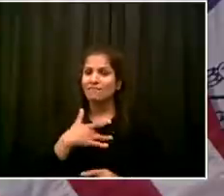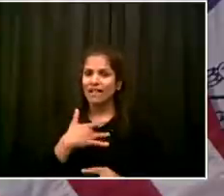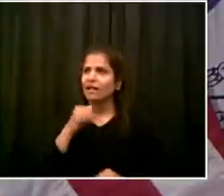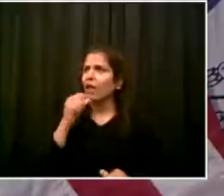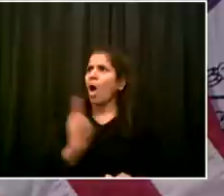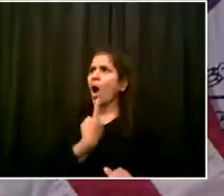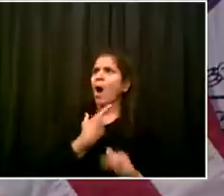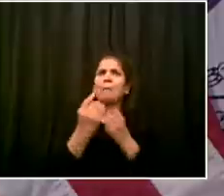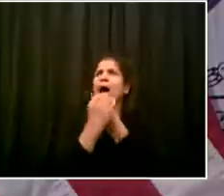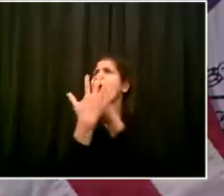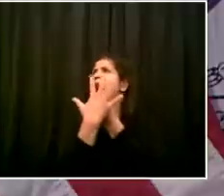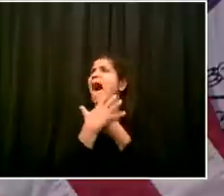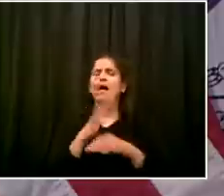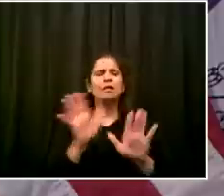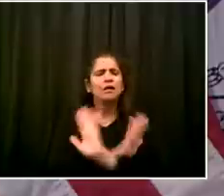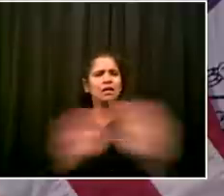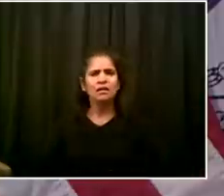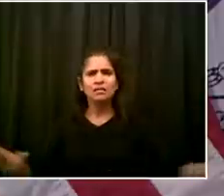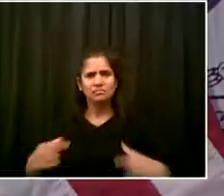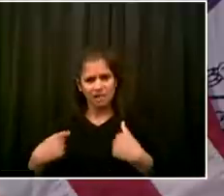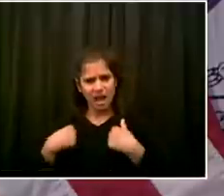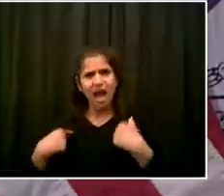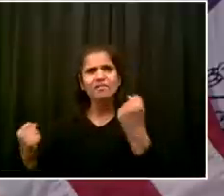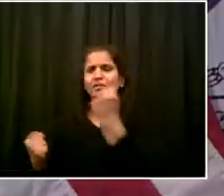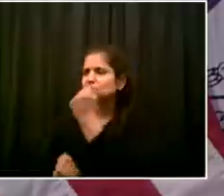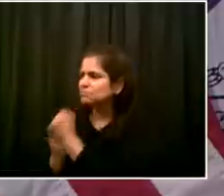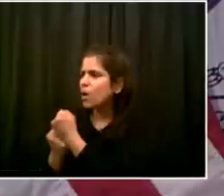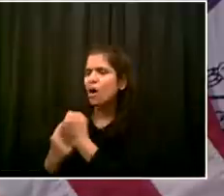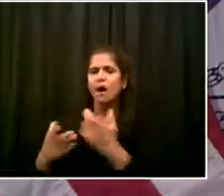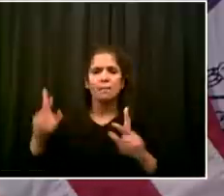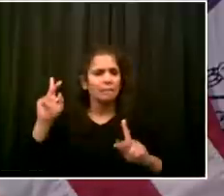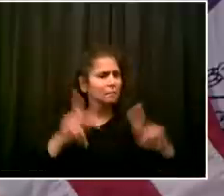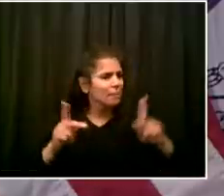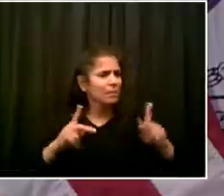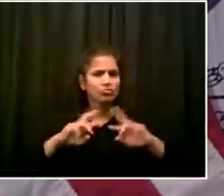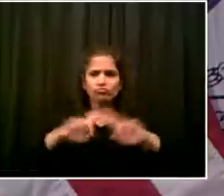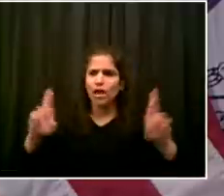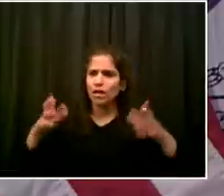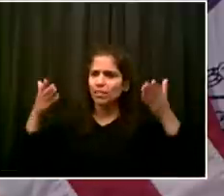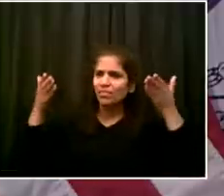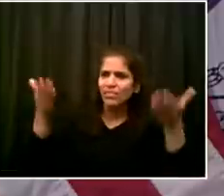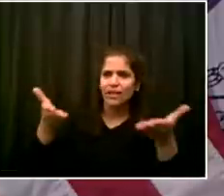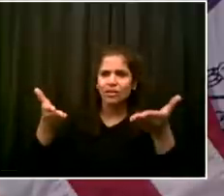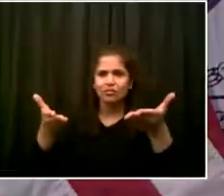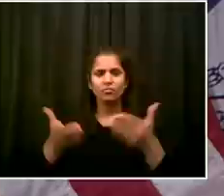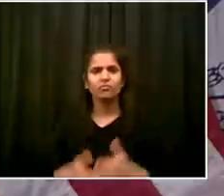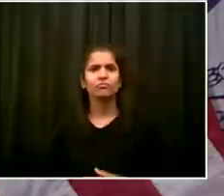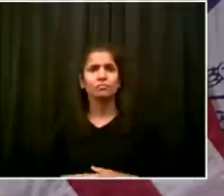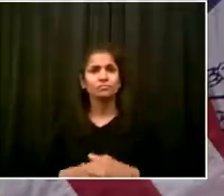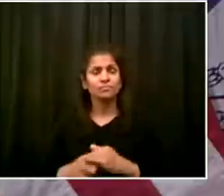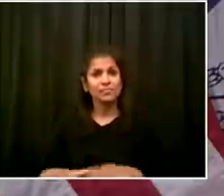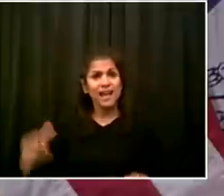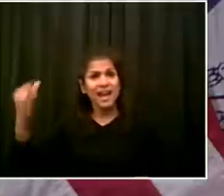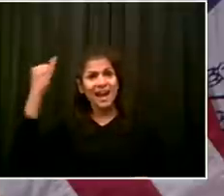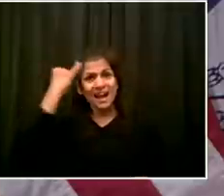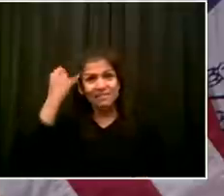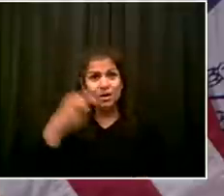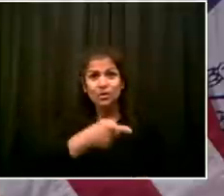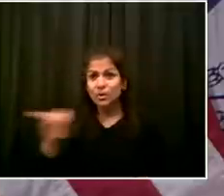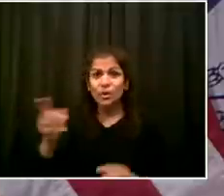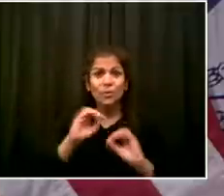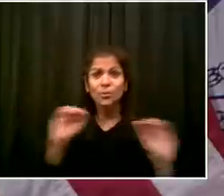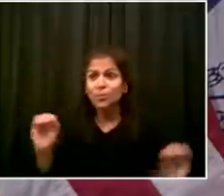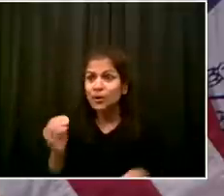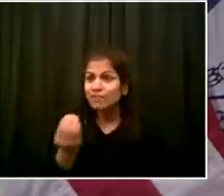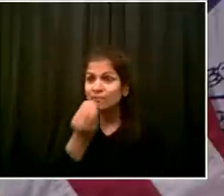food that is meant for you. And it will get to you. And it will be for free. And people will make sure that you get what you need. And that is